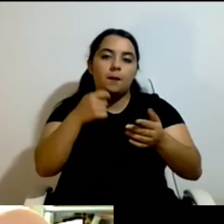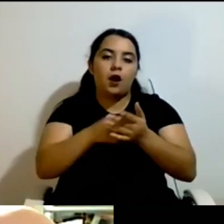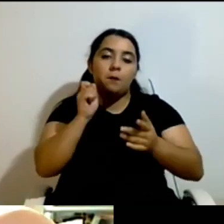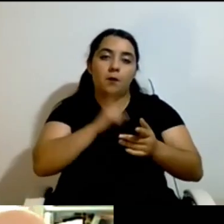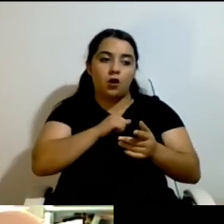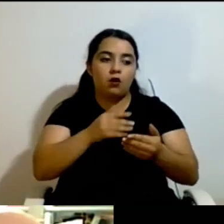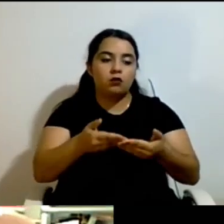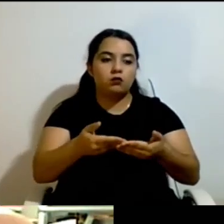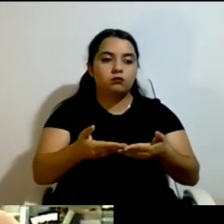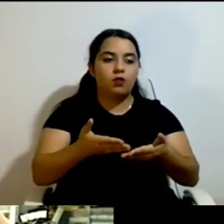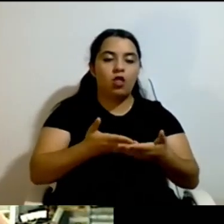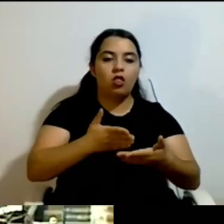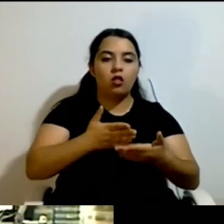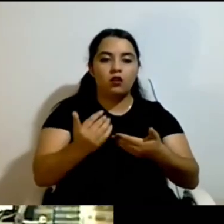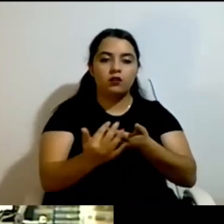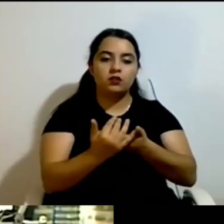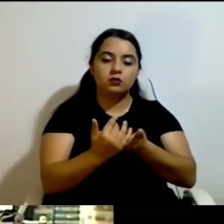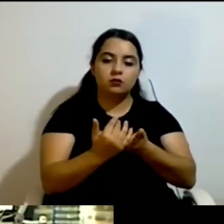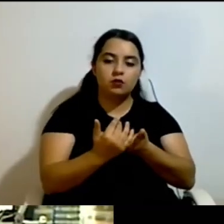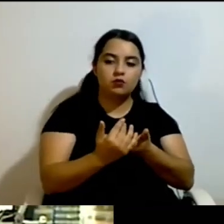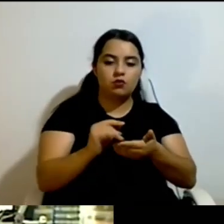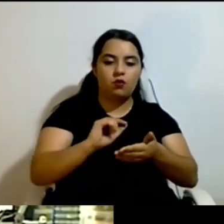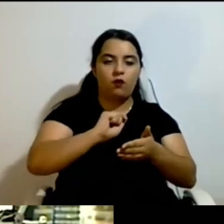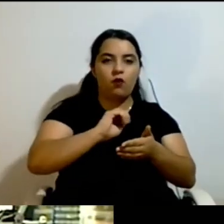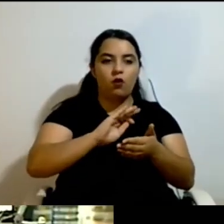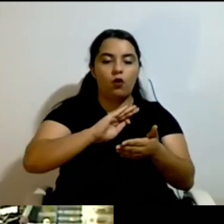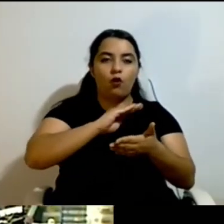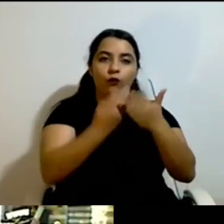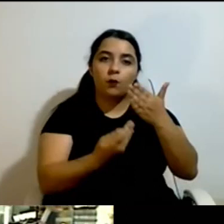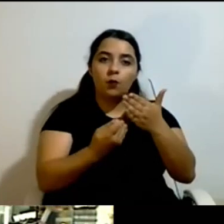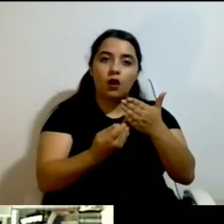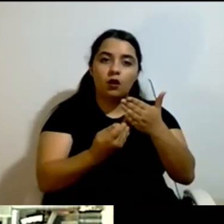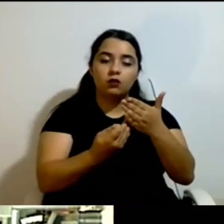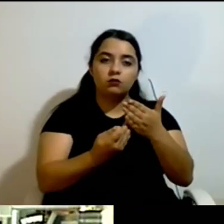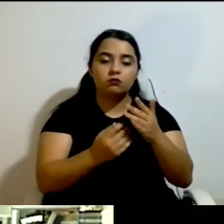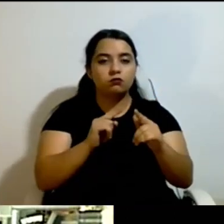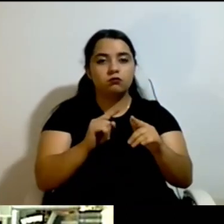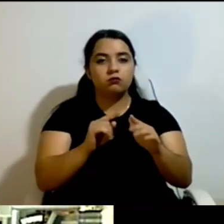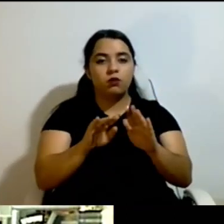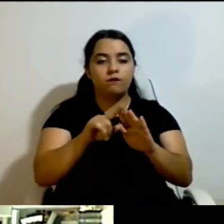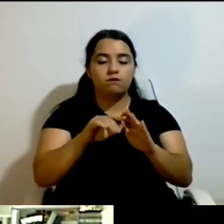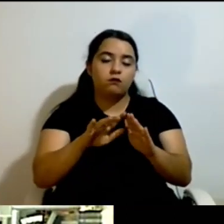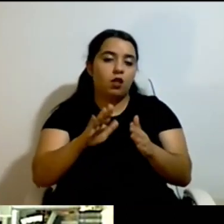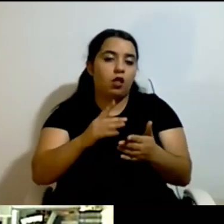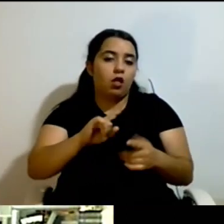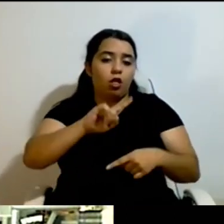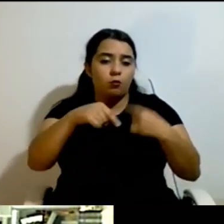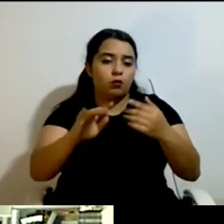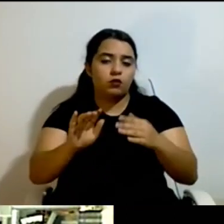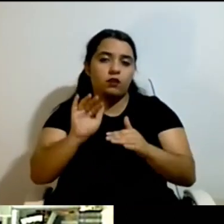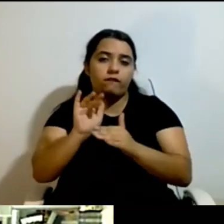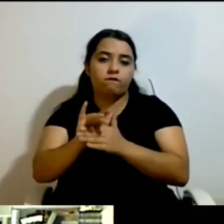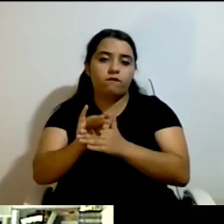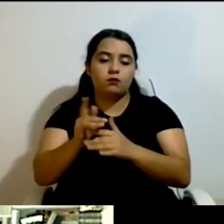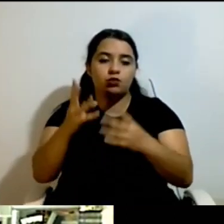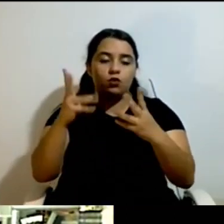After about three or four months, the administration wanted also to see our work contracts. We have a direct